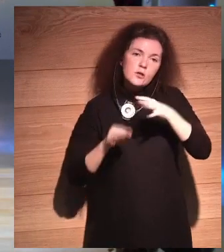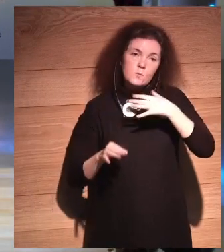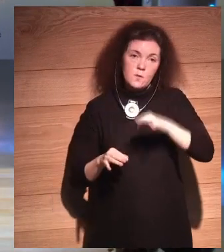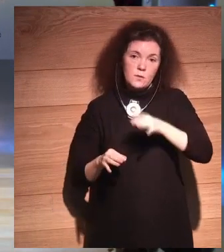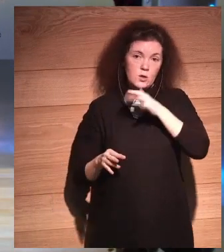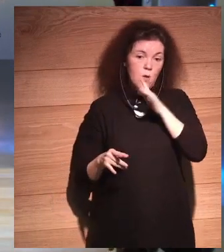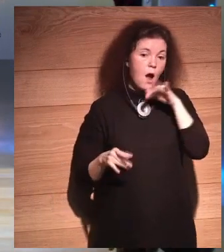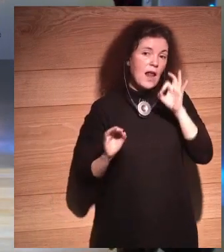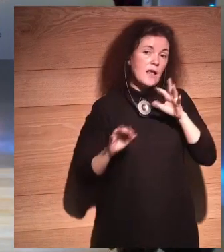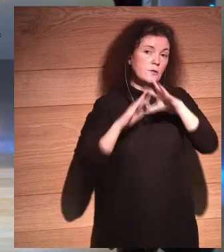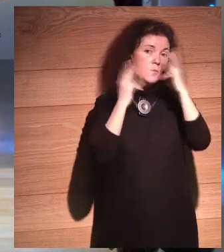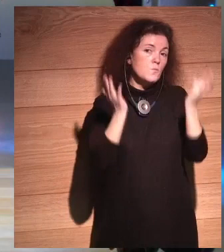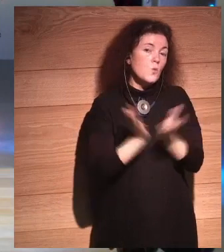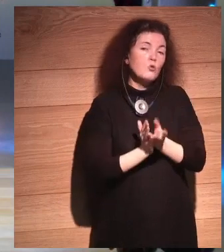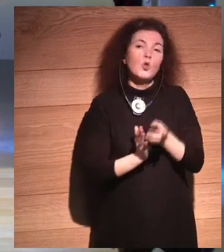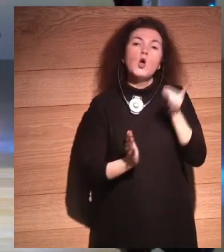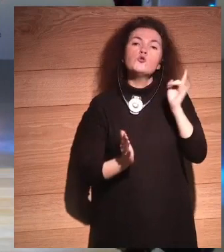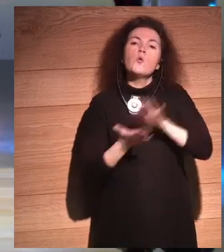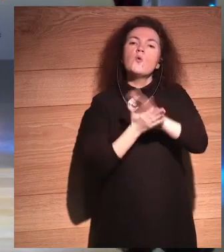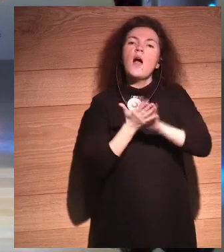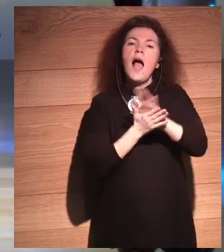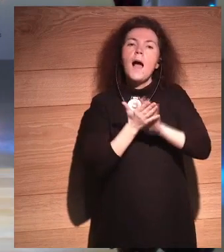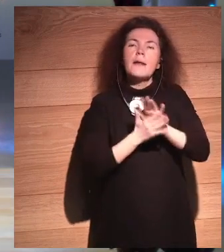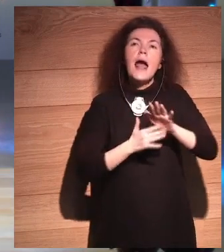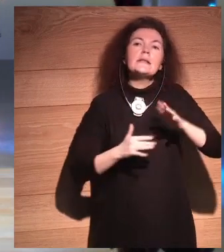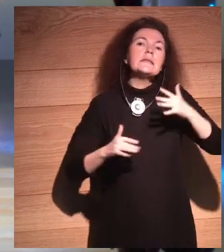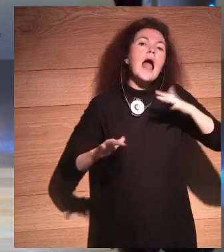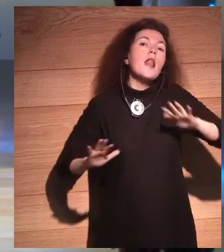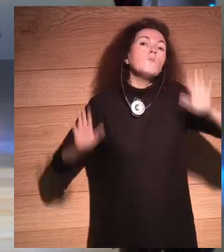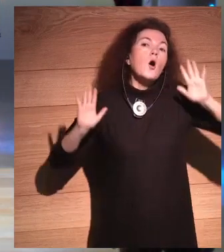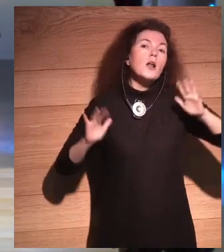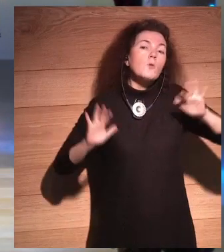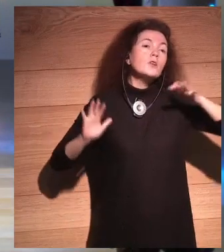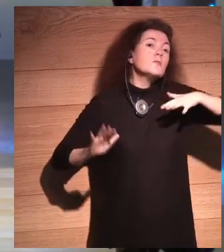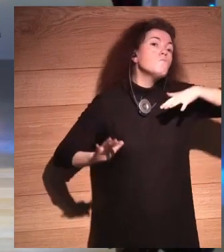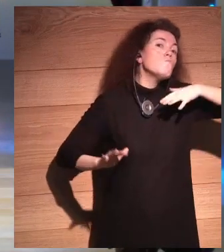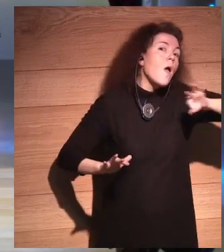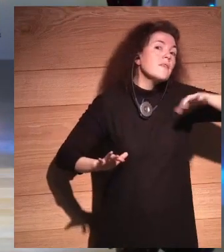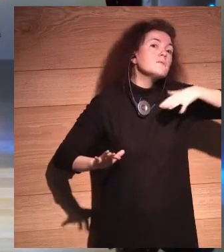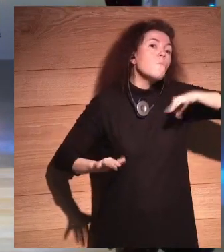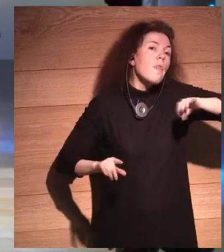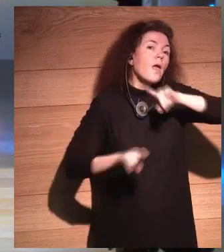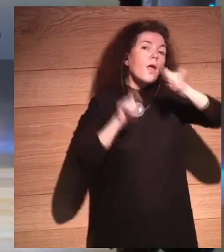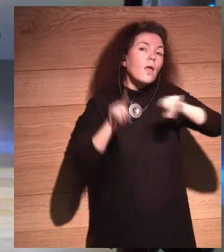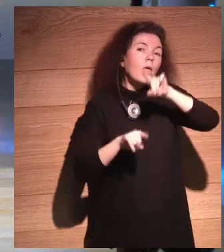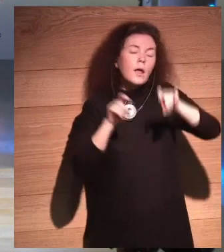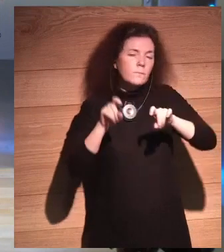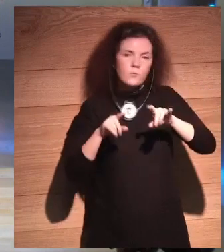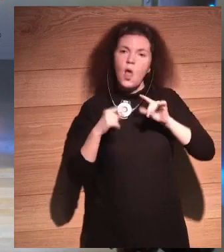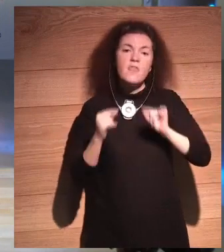about this whole debate of if we can do something. That's today. The new debate is why we're doing something.